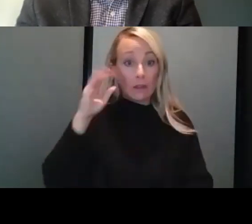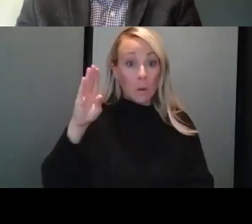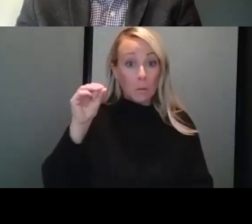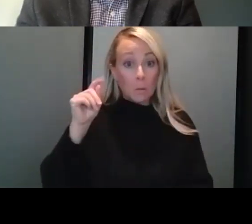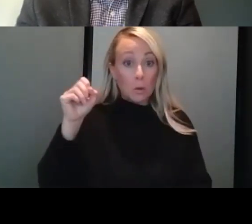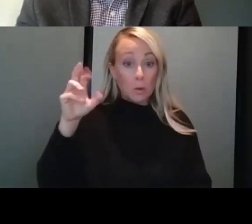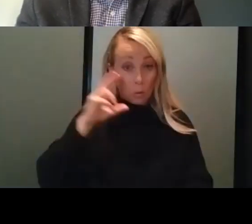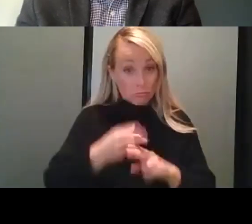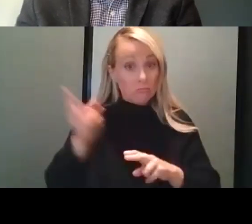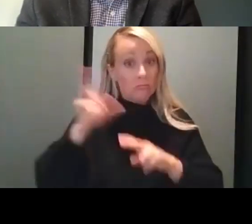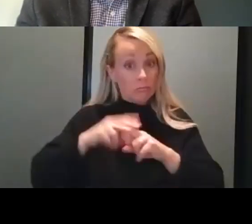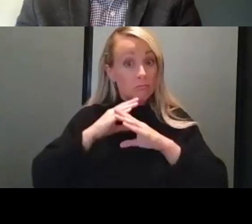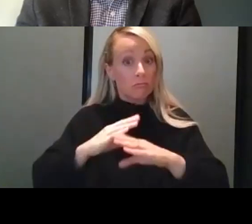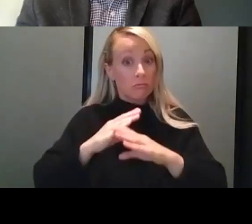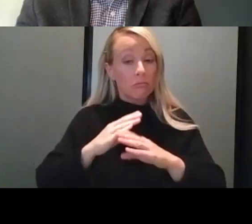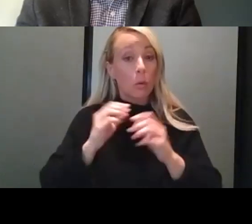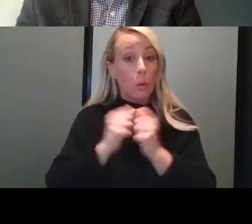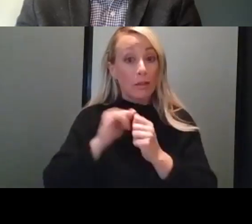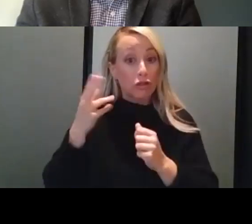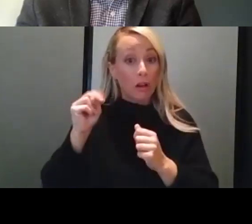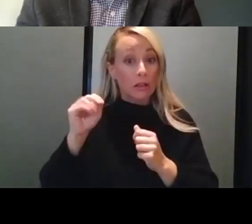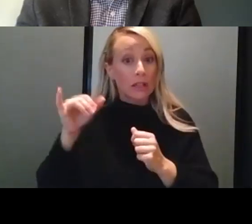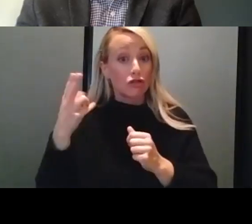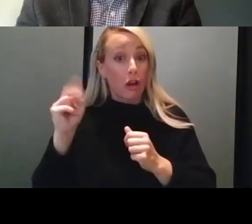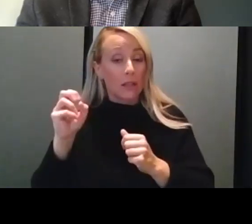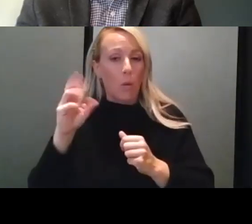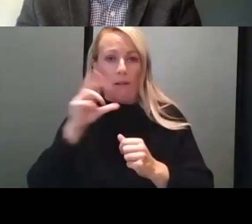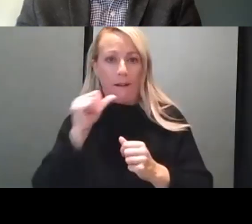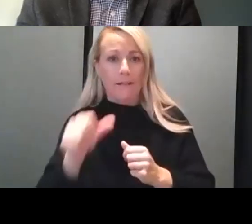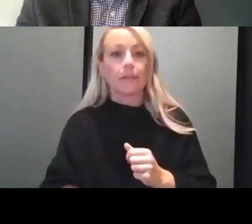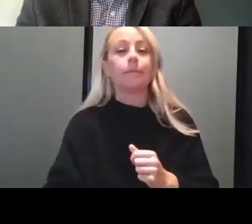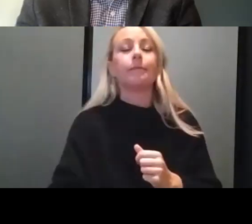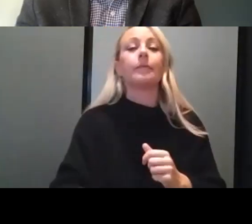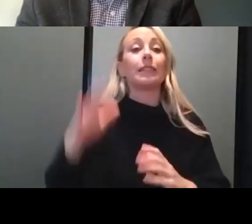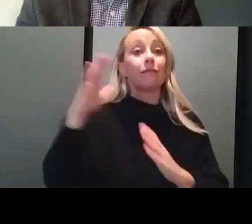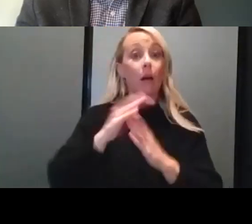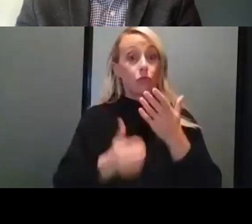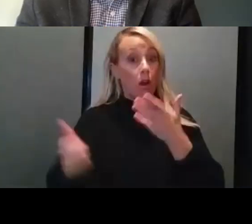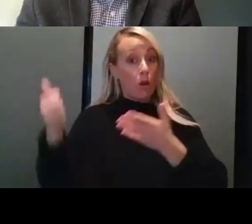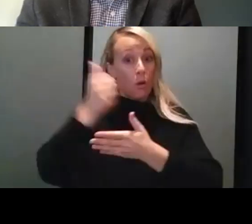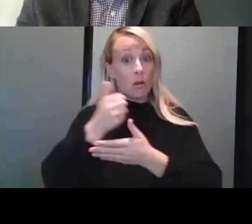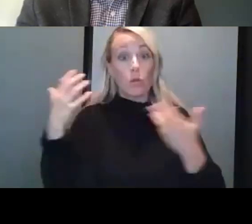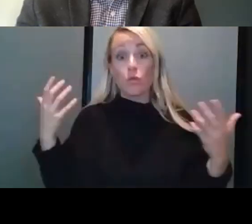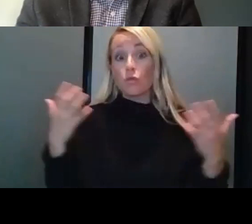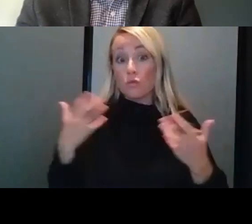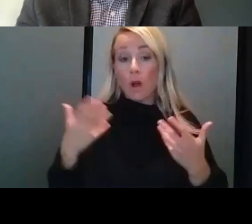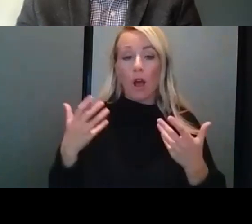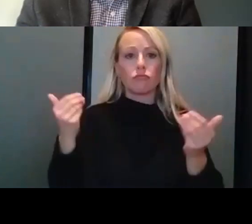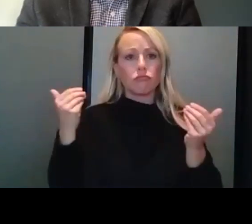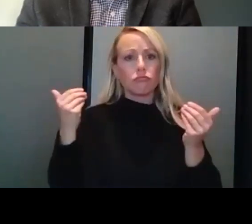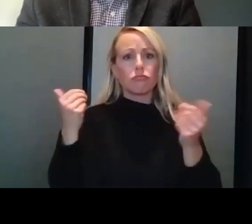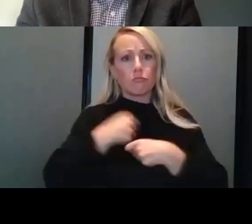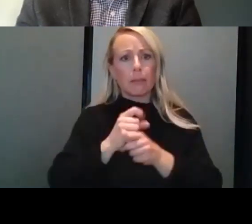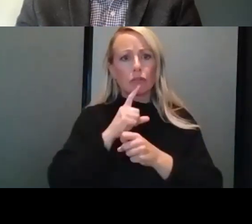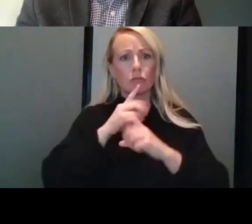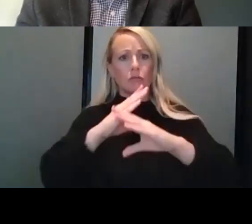protection with the Johnson & Johnson vaccine. Our top priority remains staying ahead of the virus and protecting